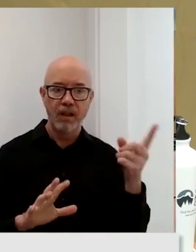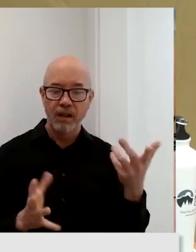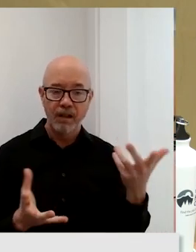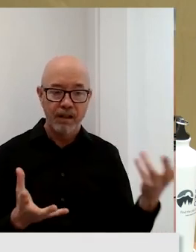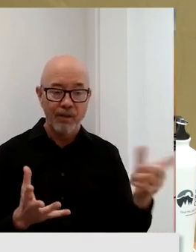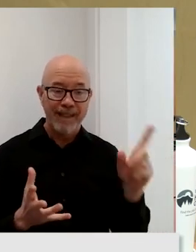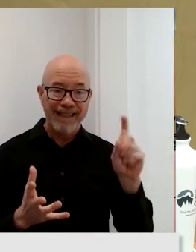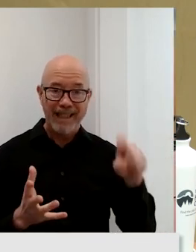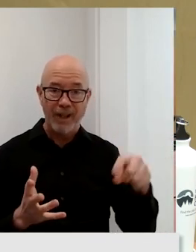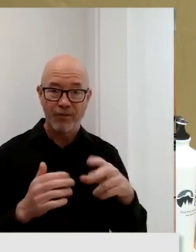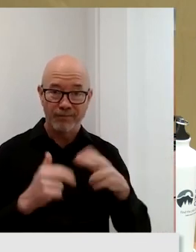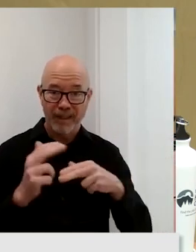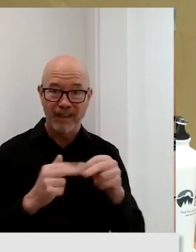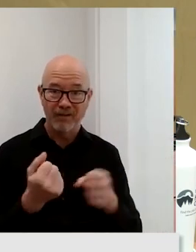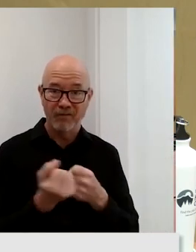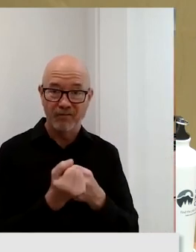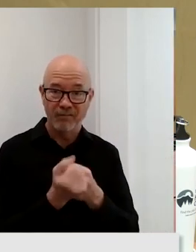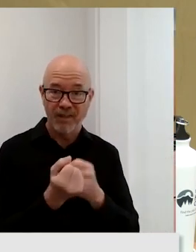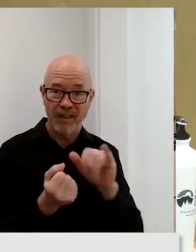that the next, uh,